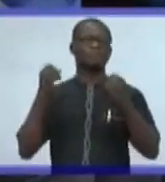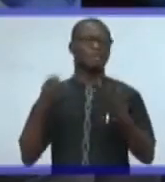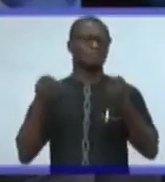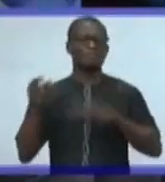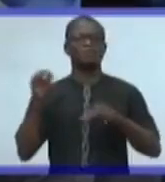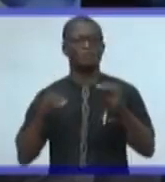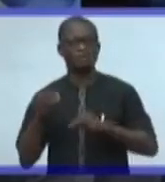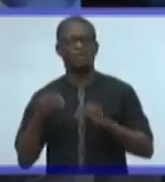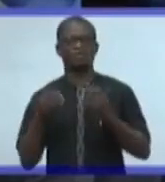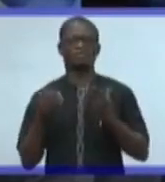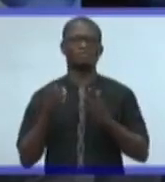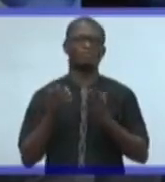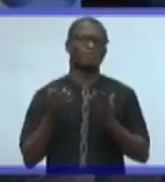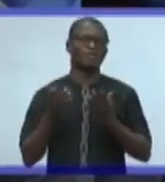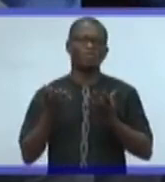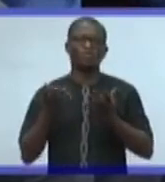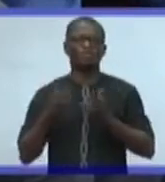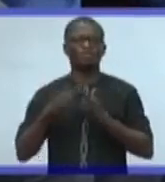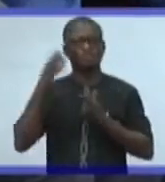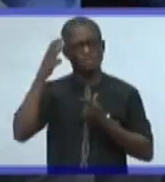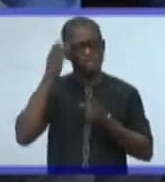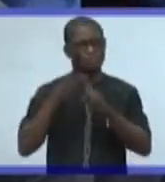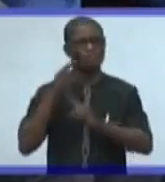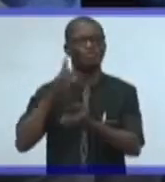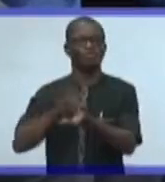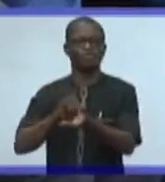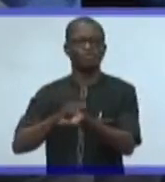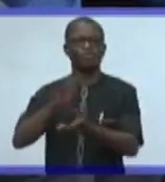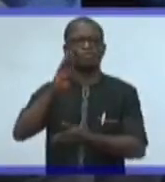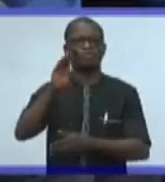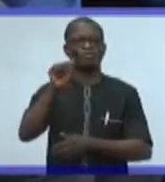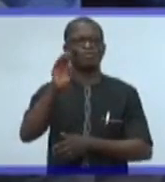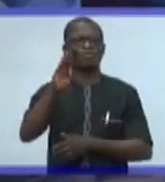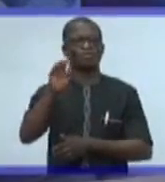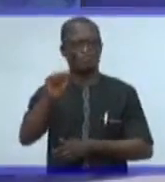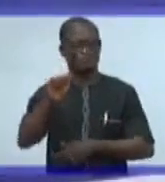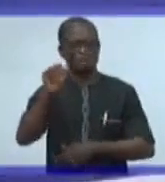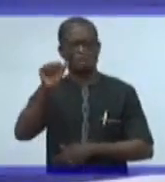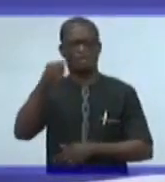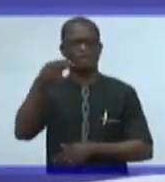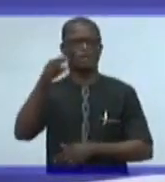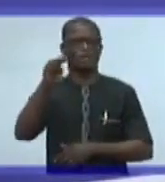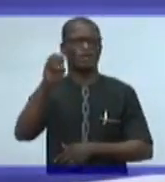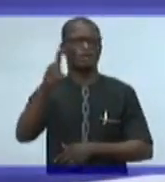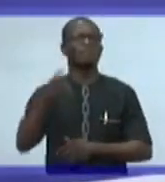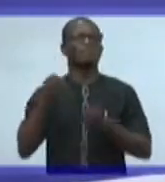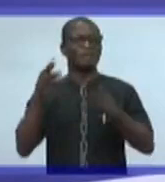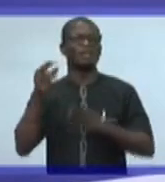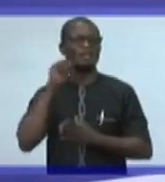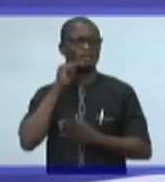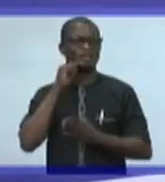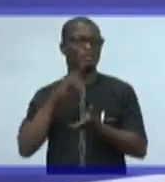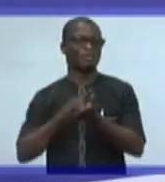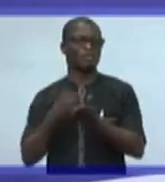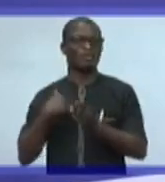been coming. They wanted to hear from Dr. Baba Ahmed. A lot of Nigerian doctors have fled the